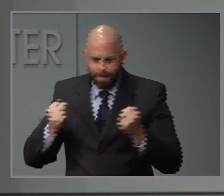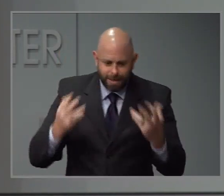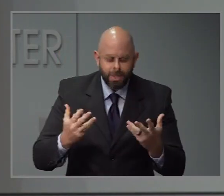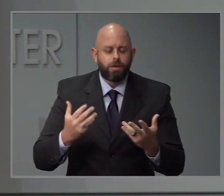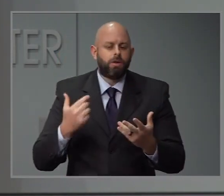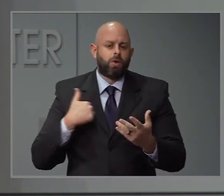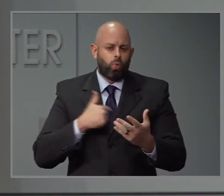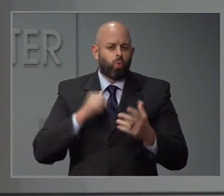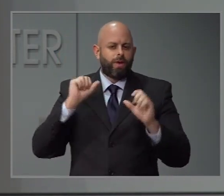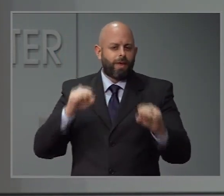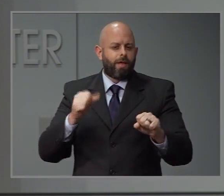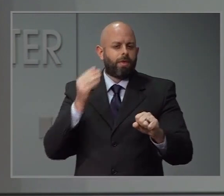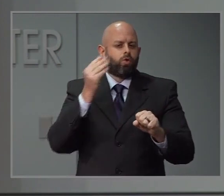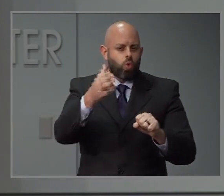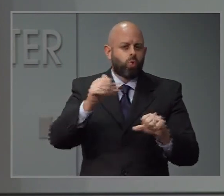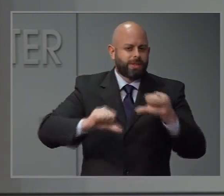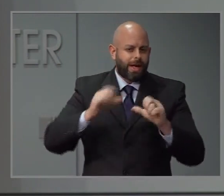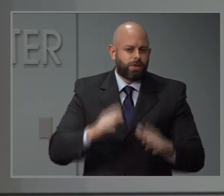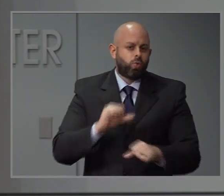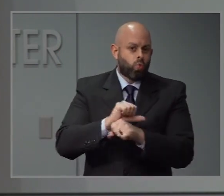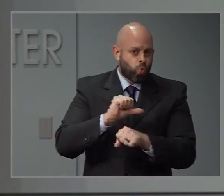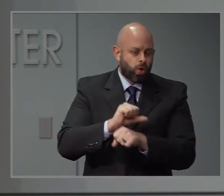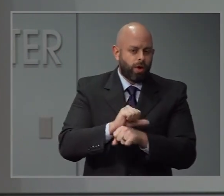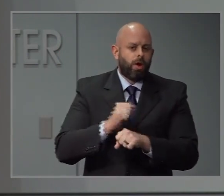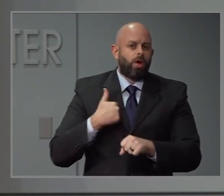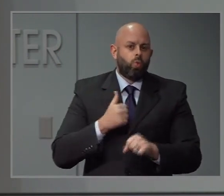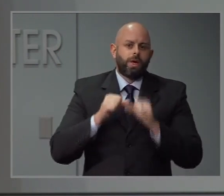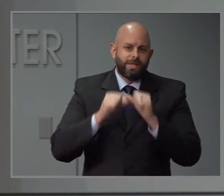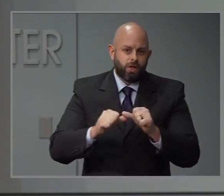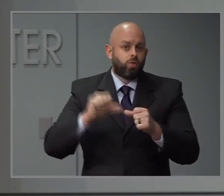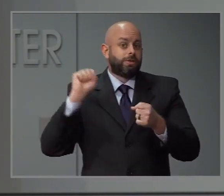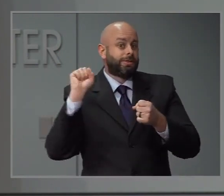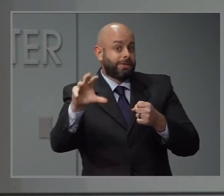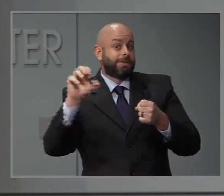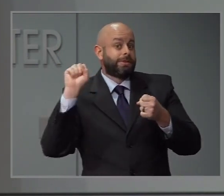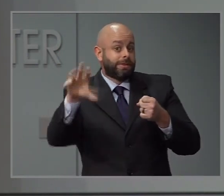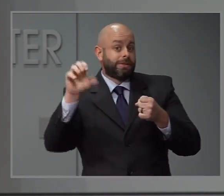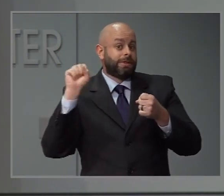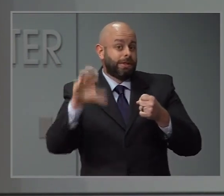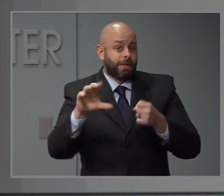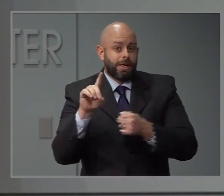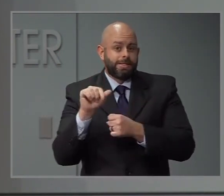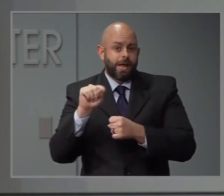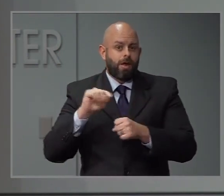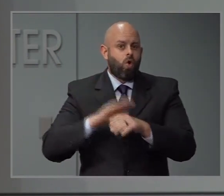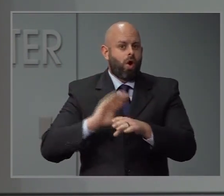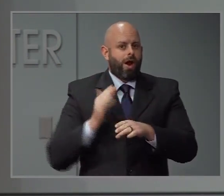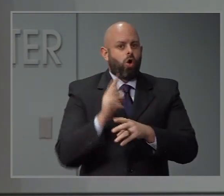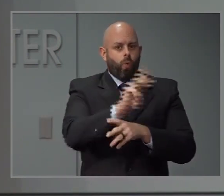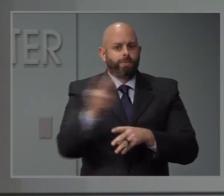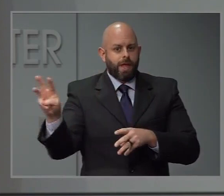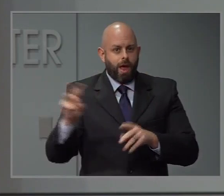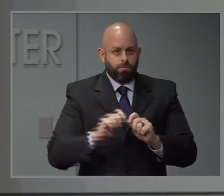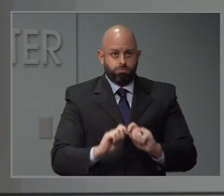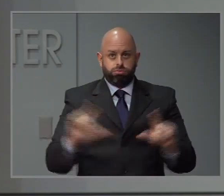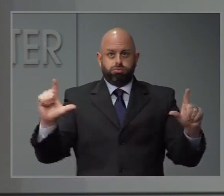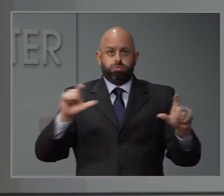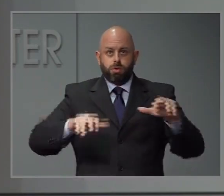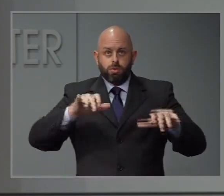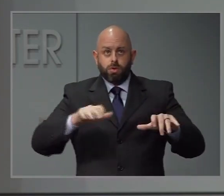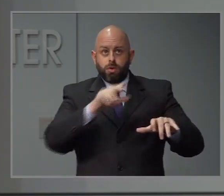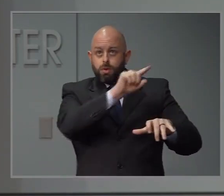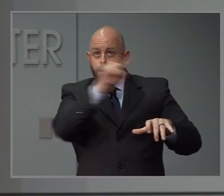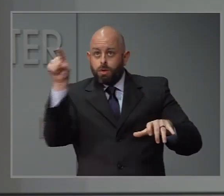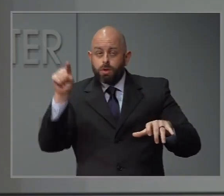continuing to work. But we continue to be able to share data on our dashboard about cases that we're seeing right now,